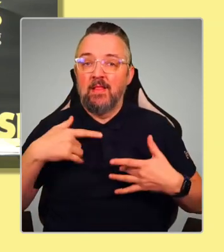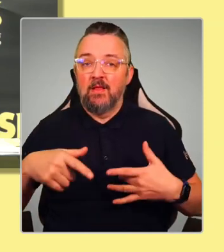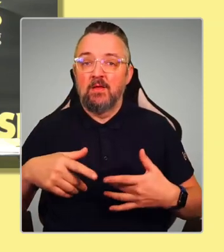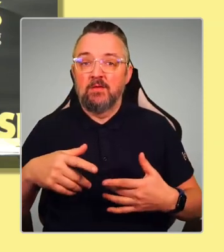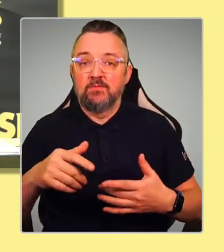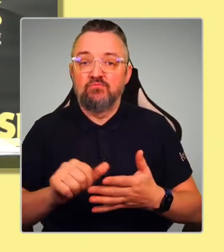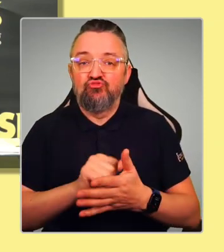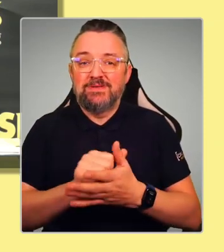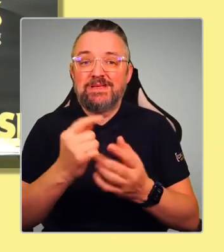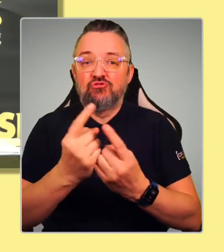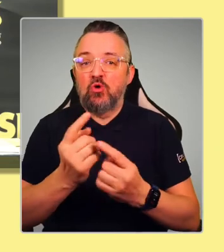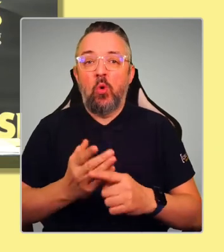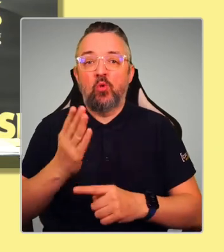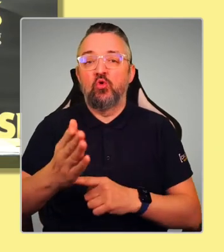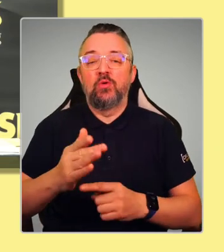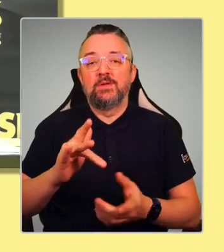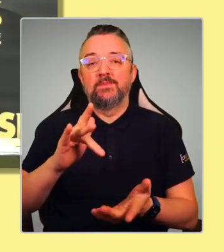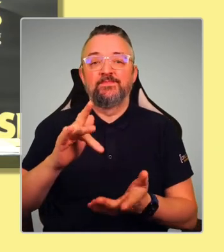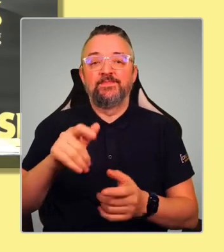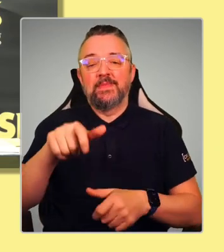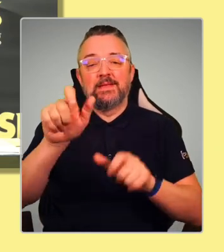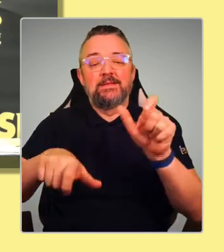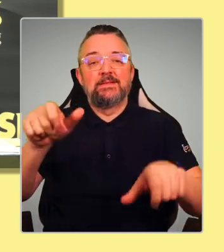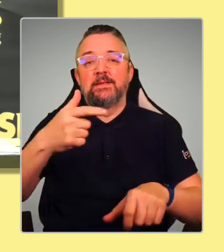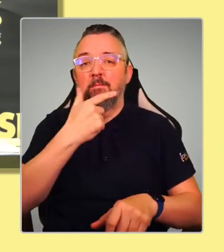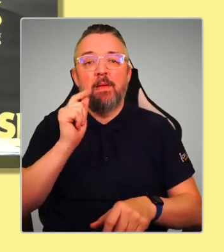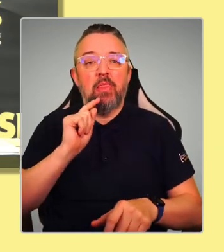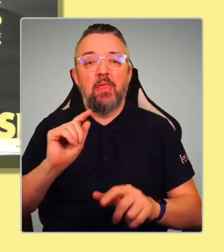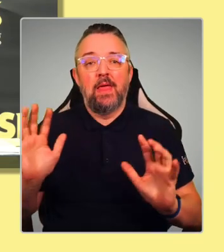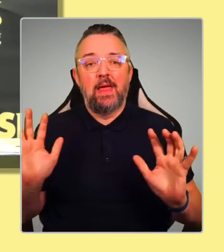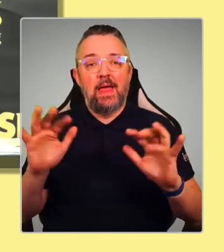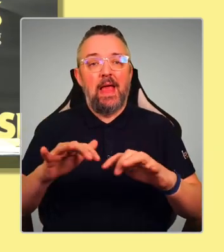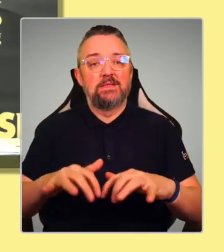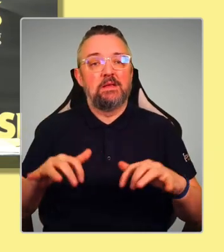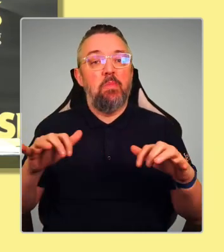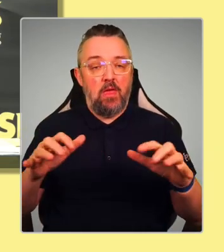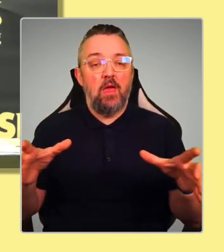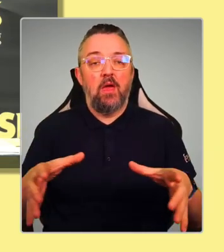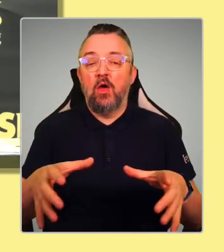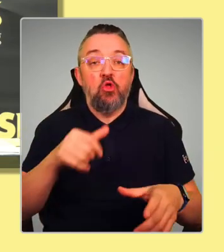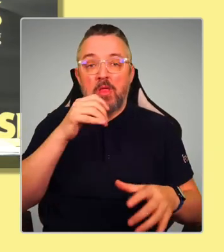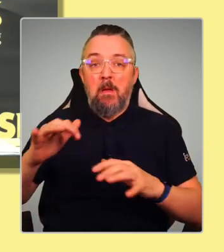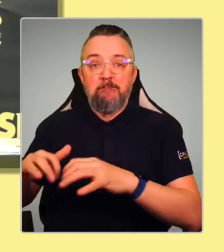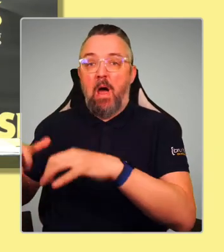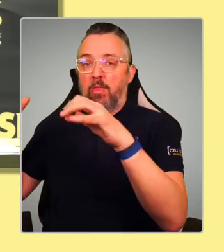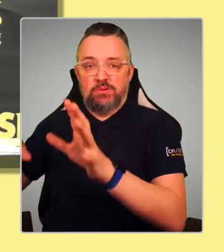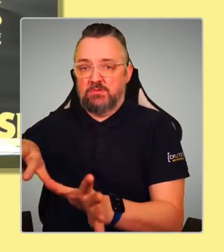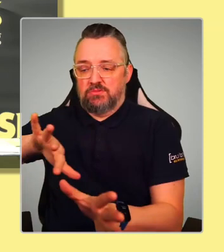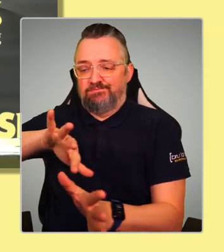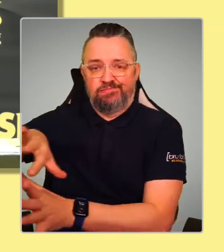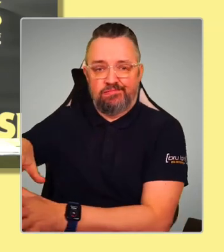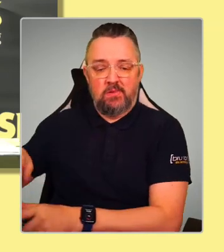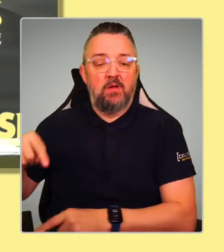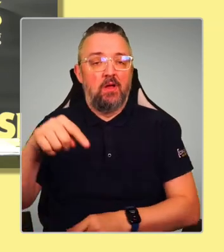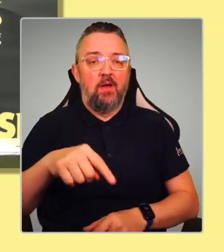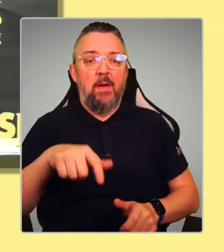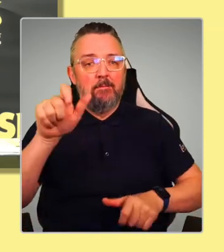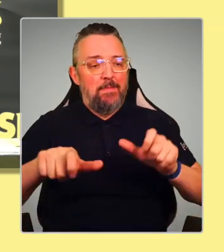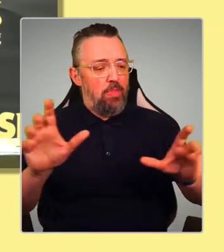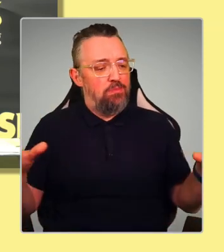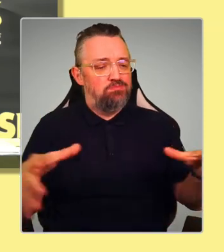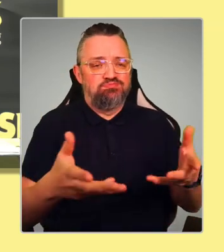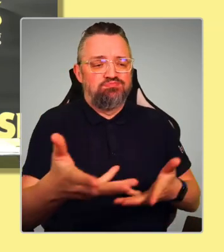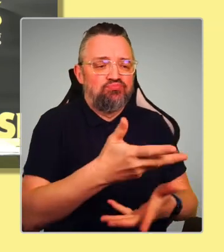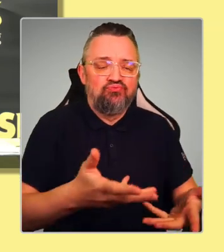assembly. So we take it out of the parliament altogether, where obviously there, you know, we could, we were, we, you the parliament obviously did come to a view,